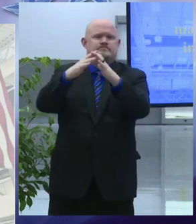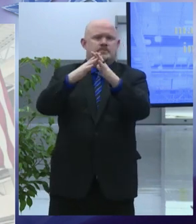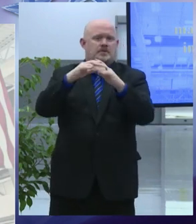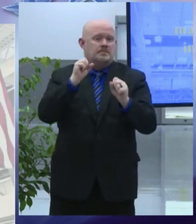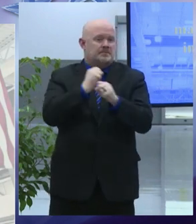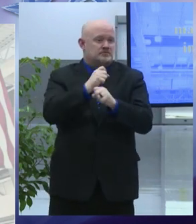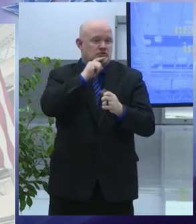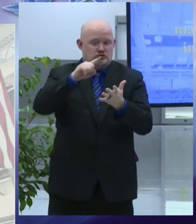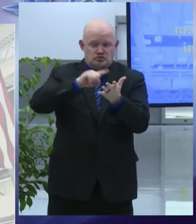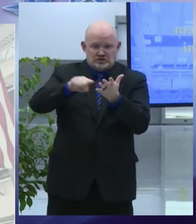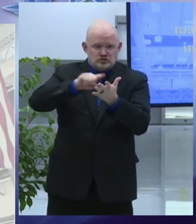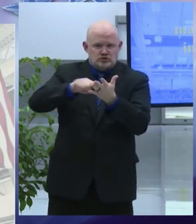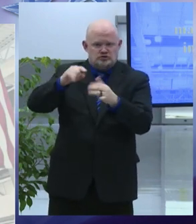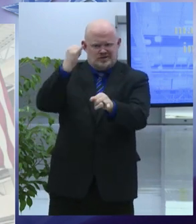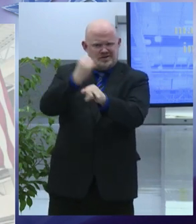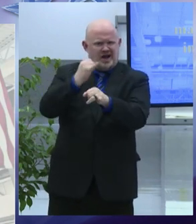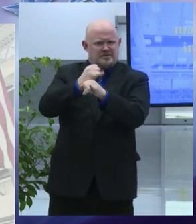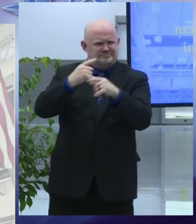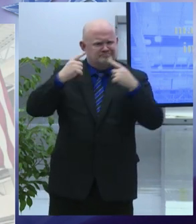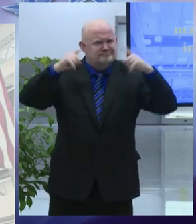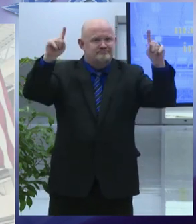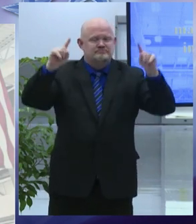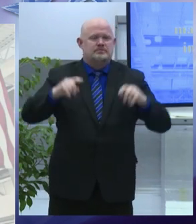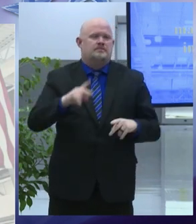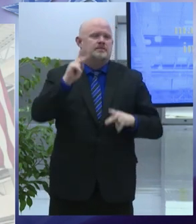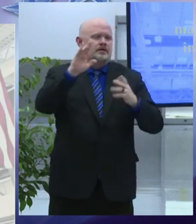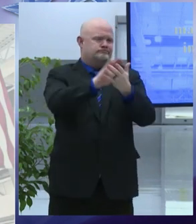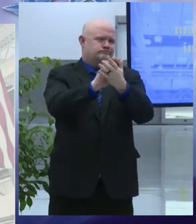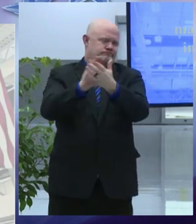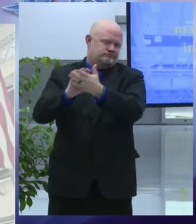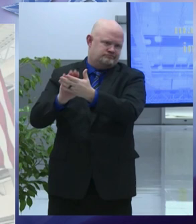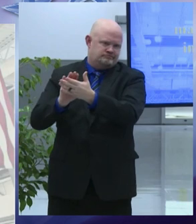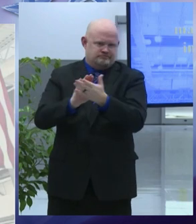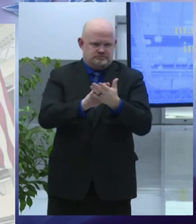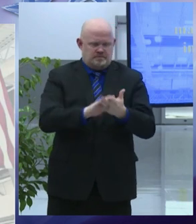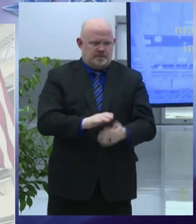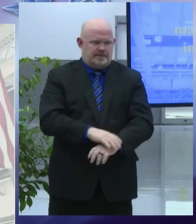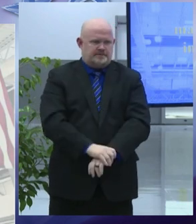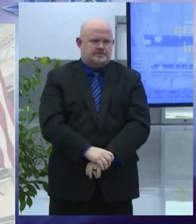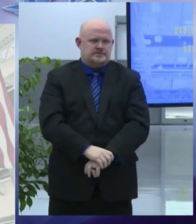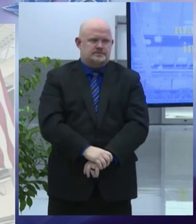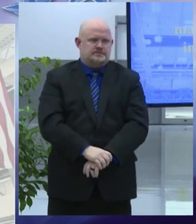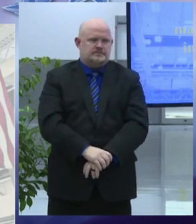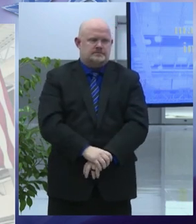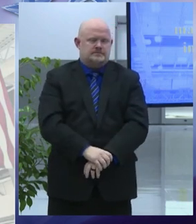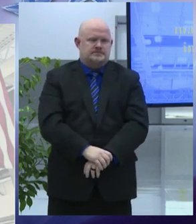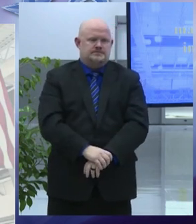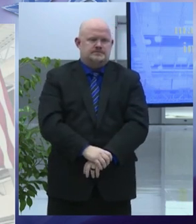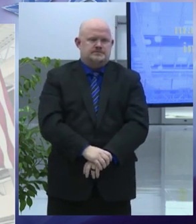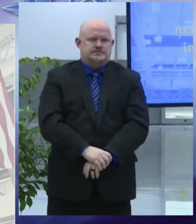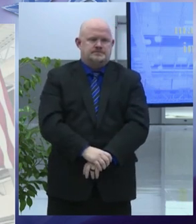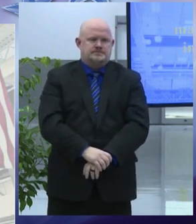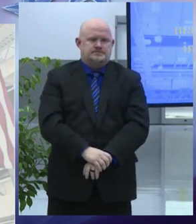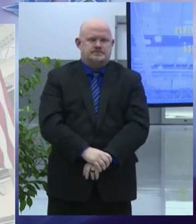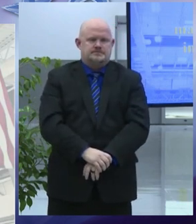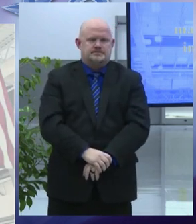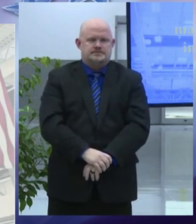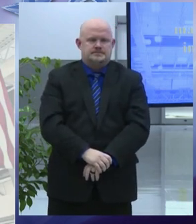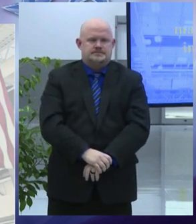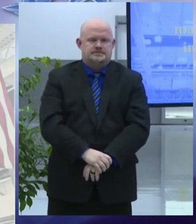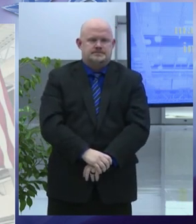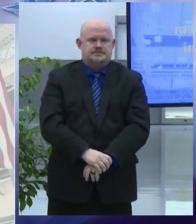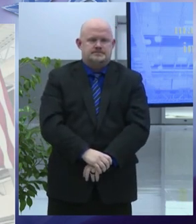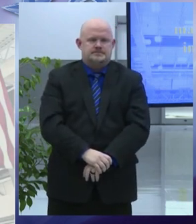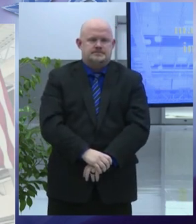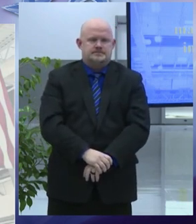have also